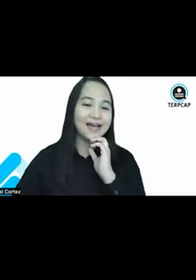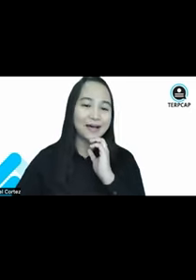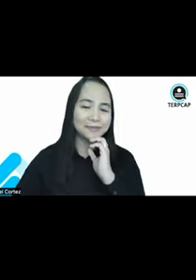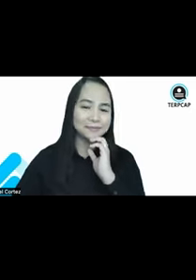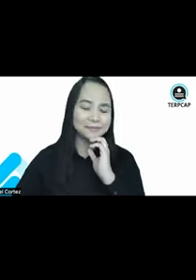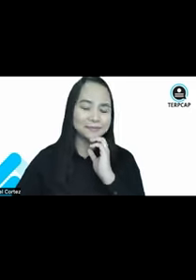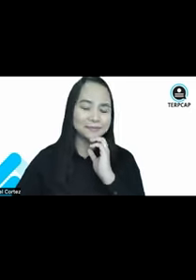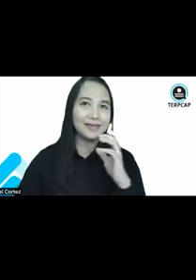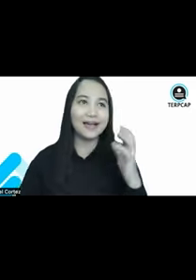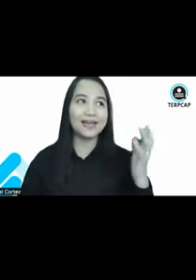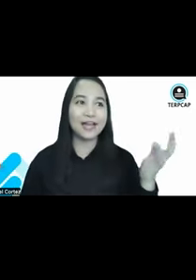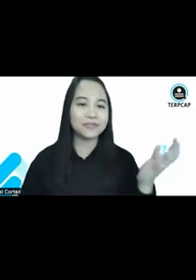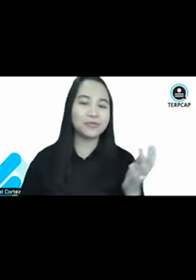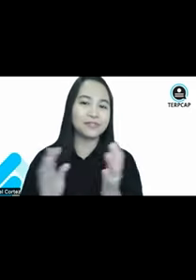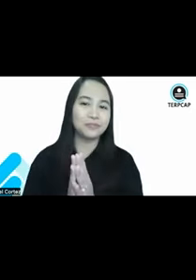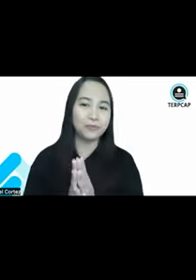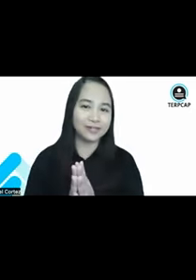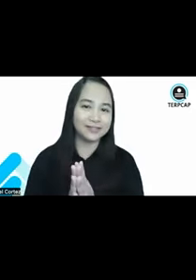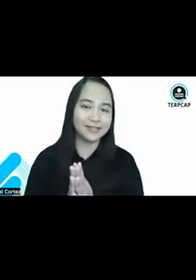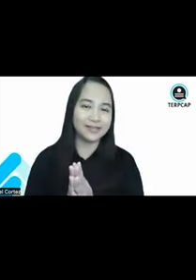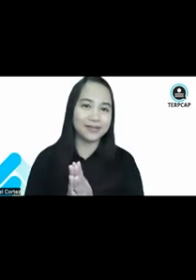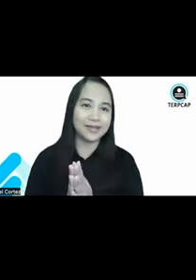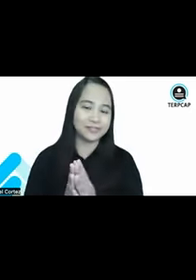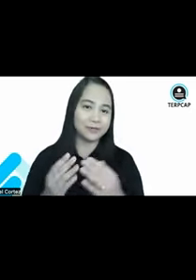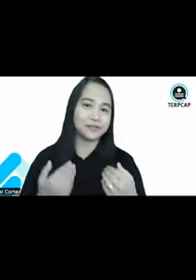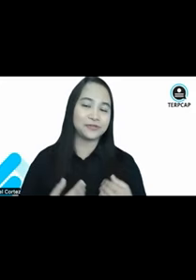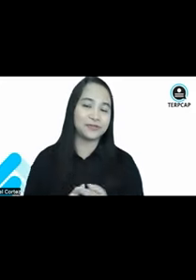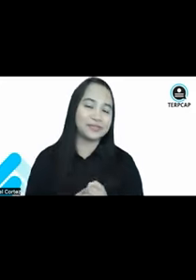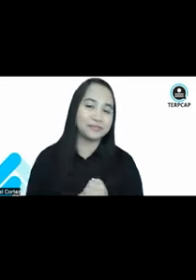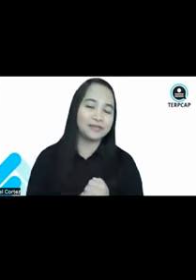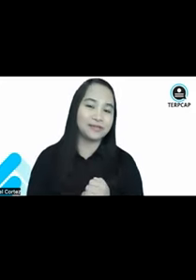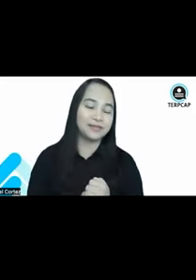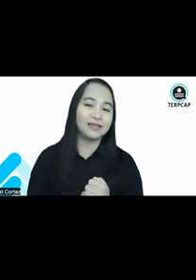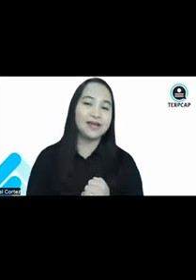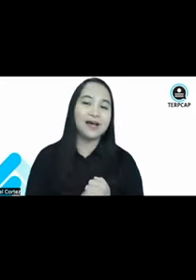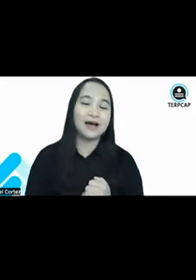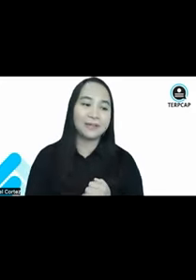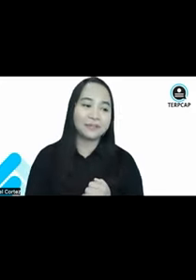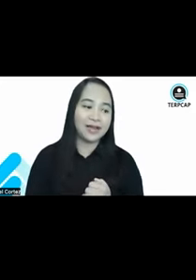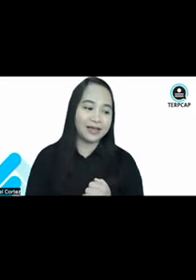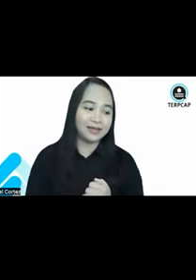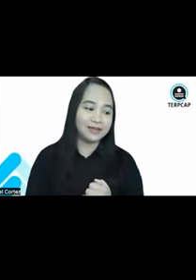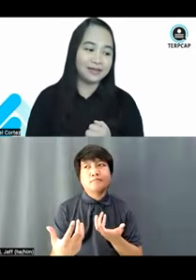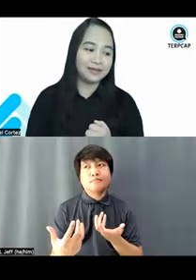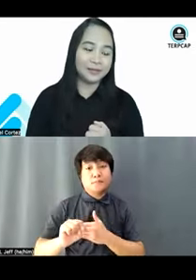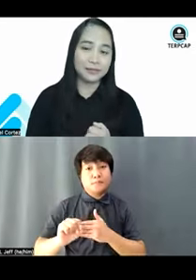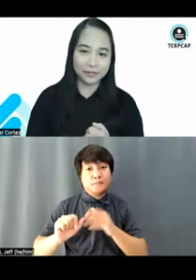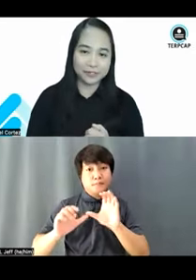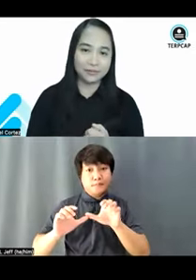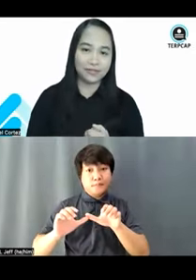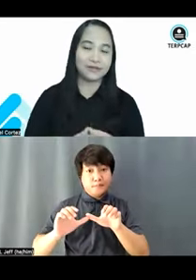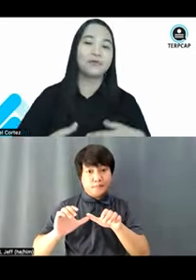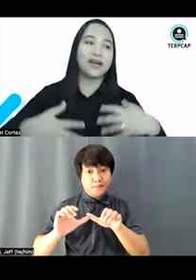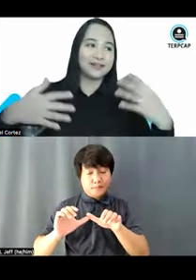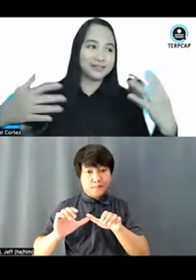And I actually wasn't born as a person with disability. I am a